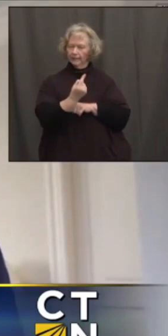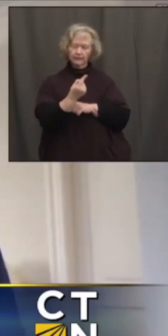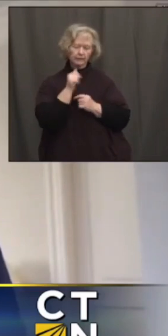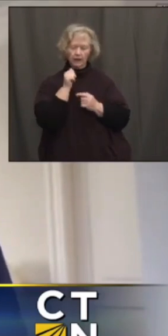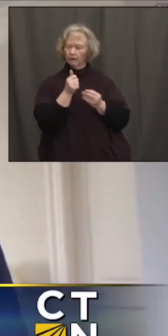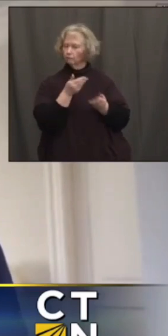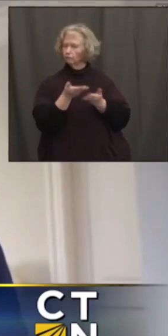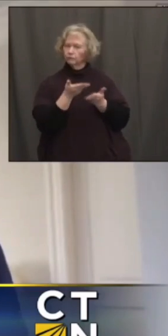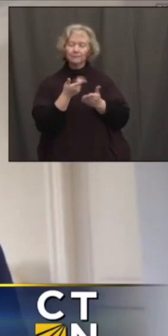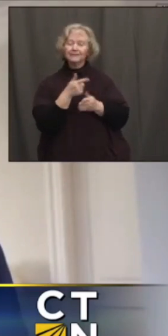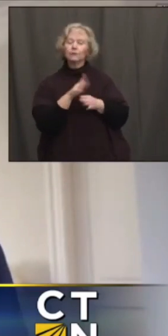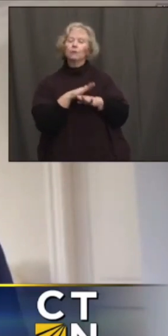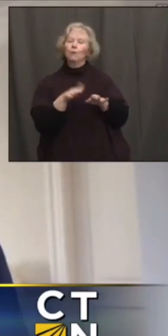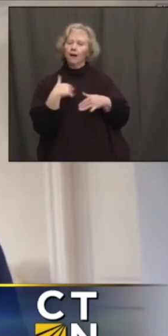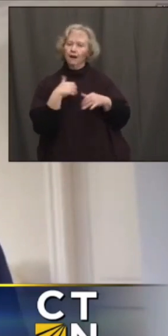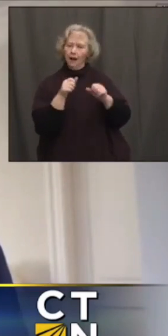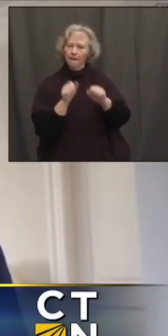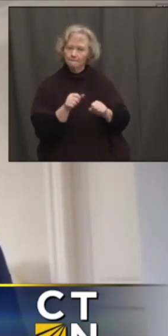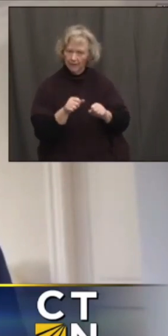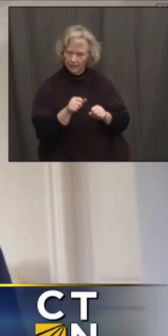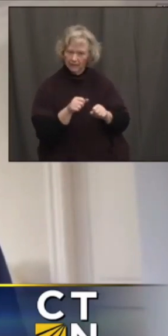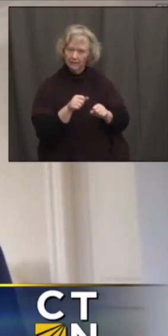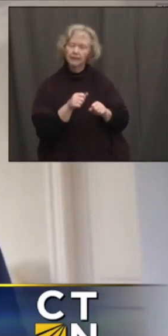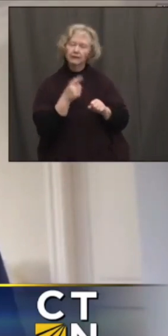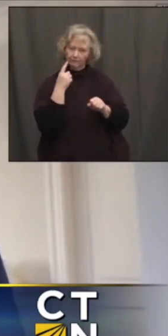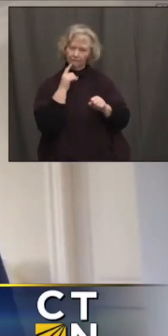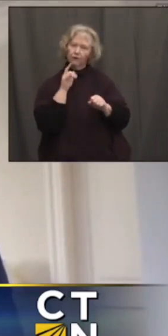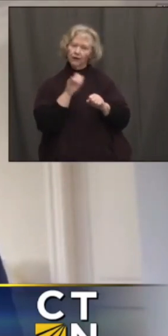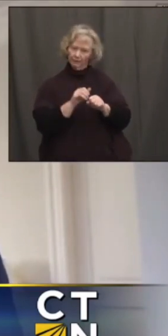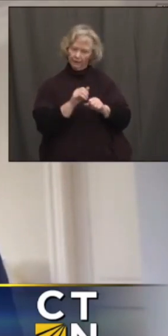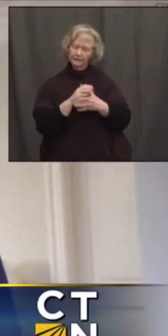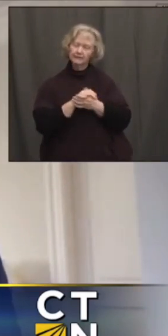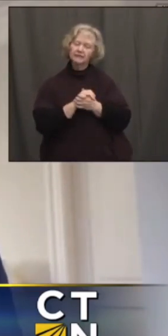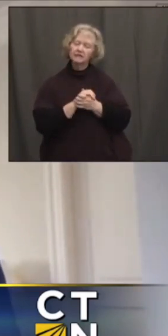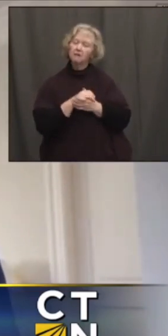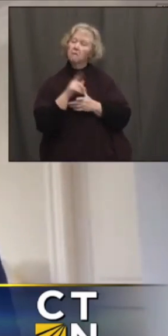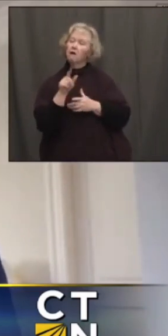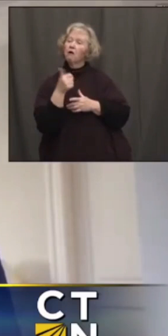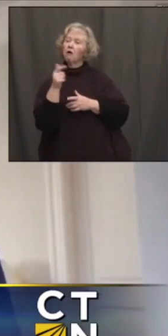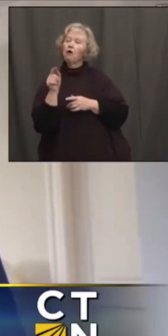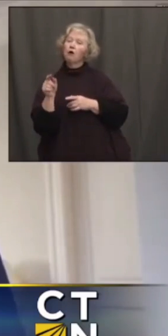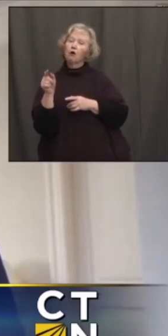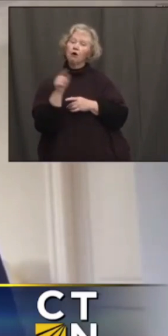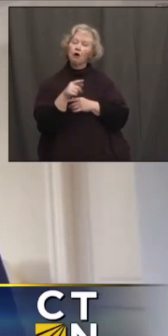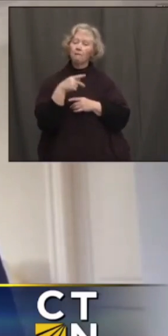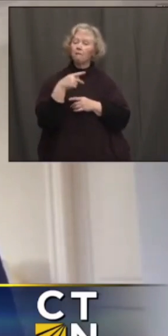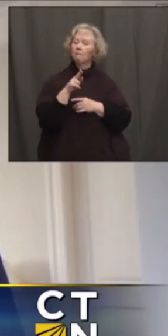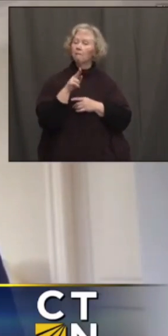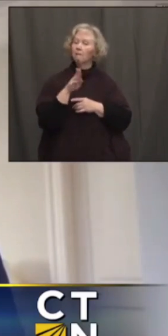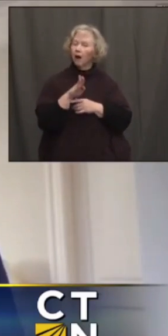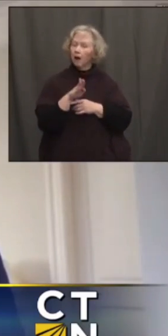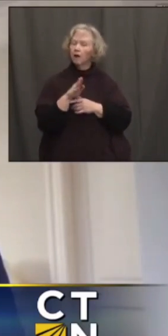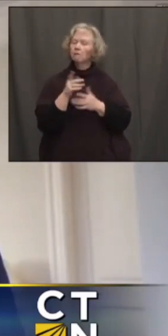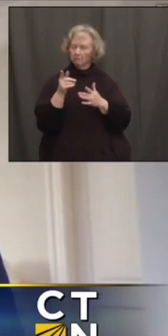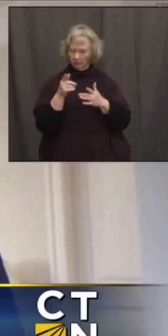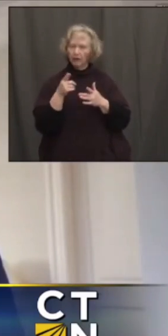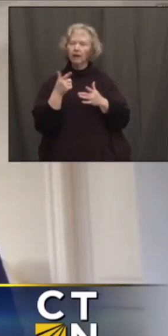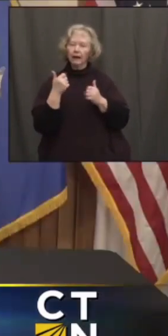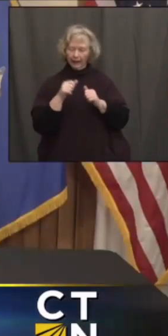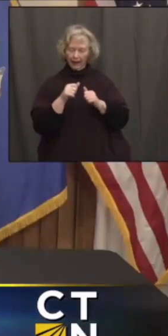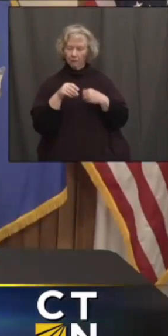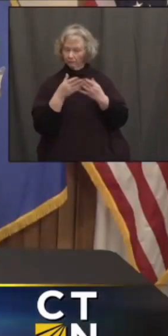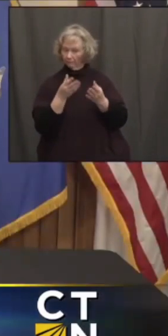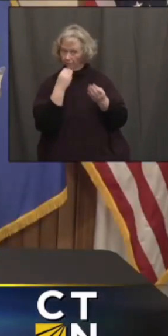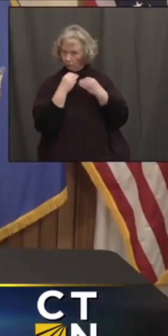inability to provide that dining experience that is currently required. We believe other restaurants and pubs and the like have adjusted to provide the dining experience.